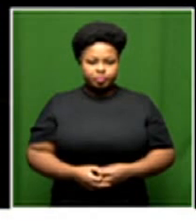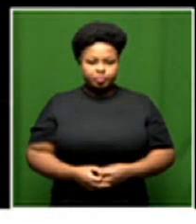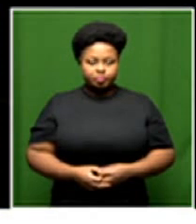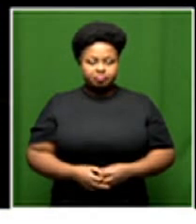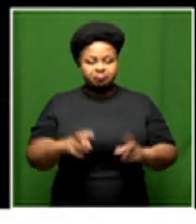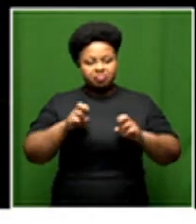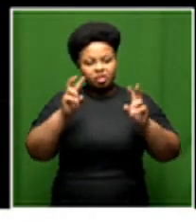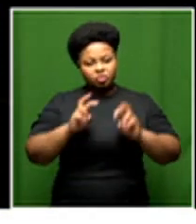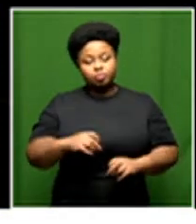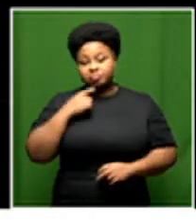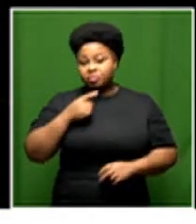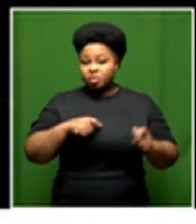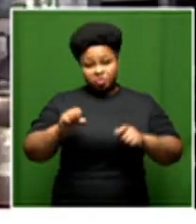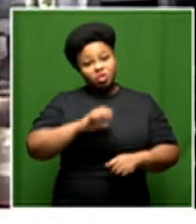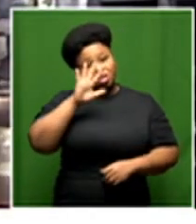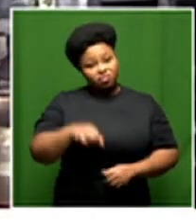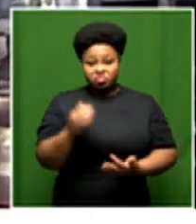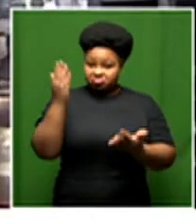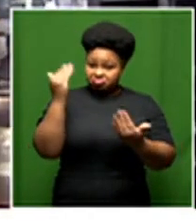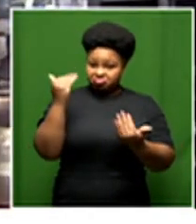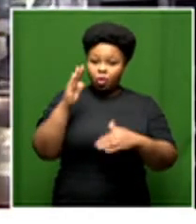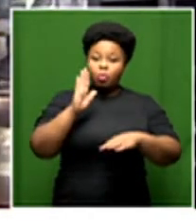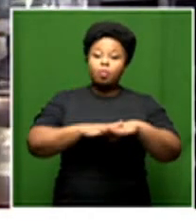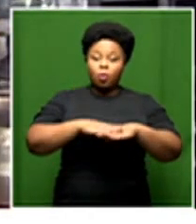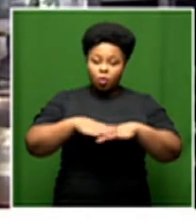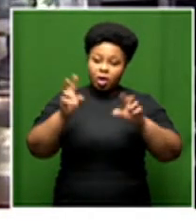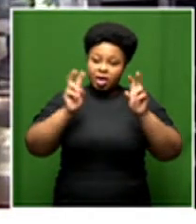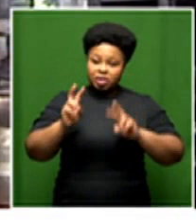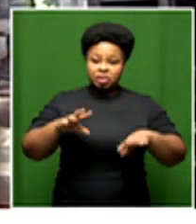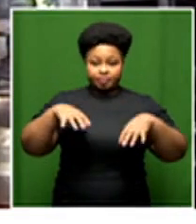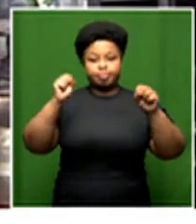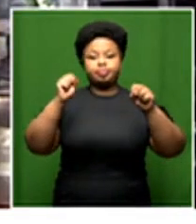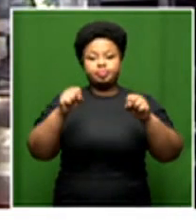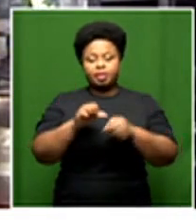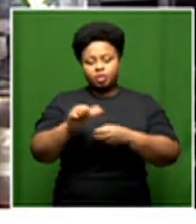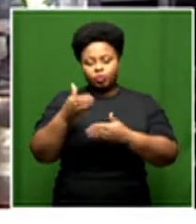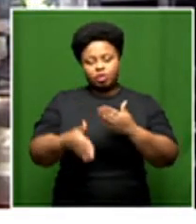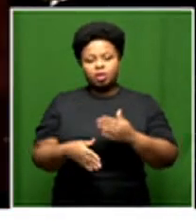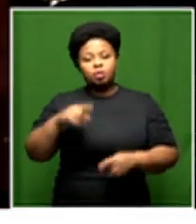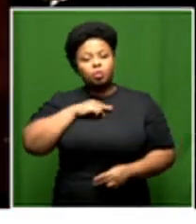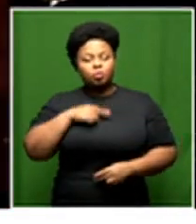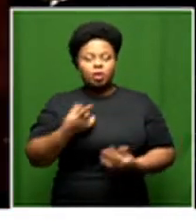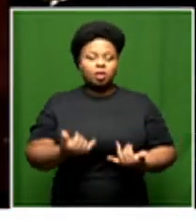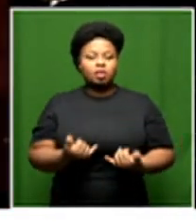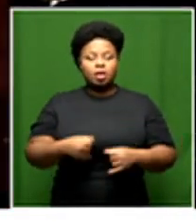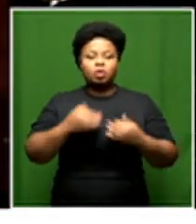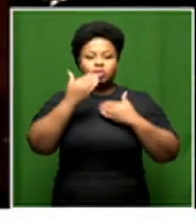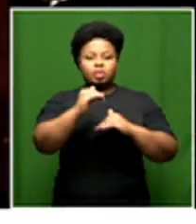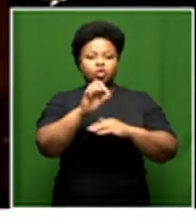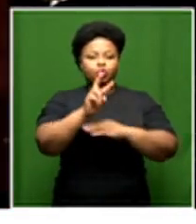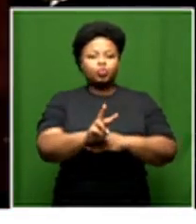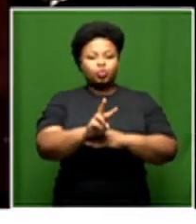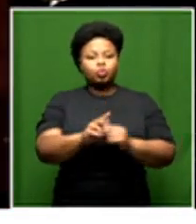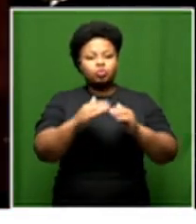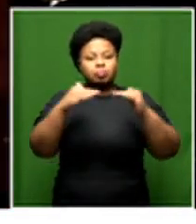ASCOM says South Africans should brace themselves for more power cuts this weekend. The power utility has been implementing stage two